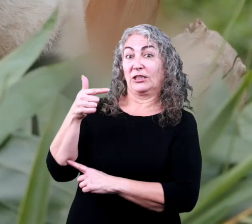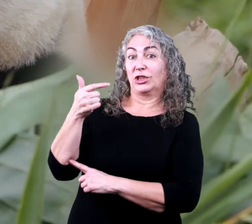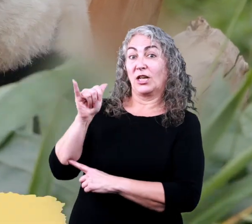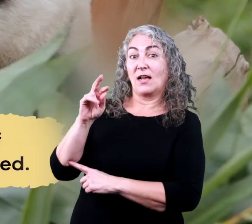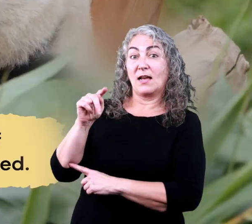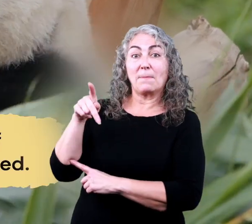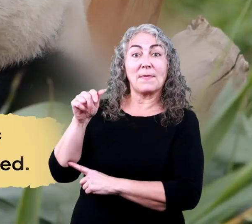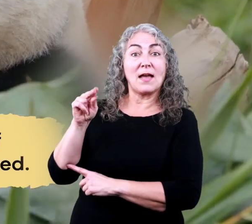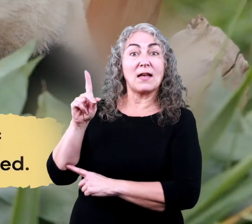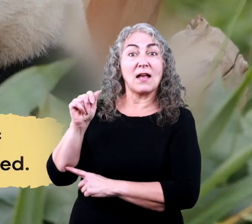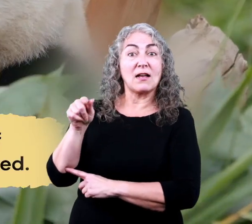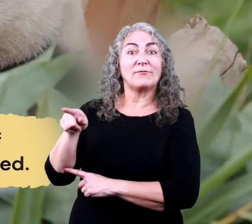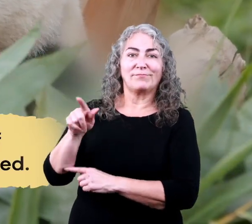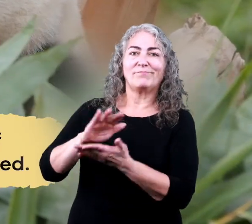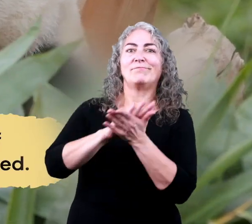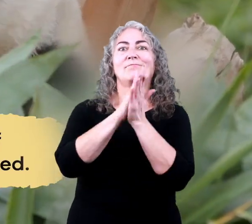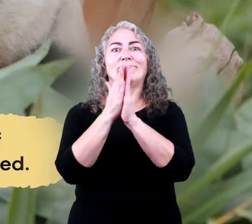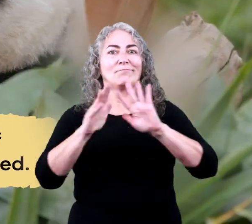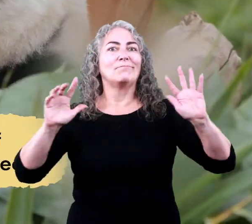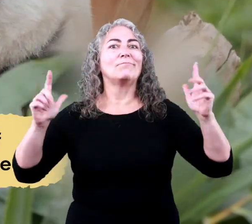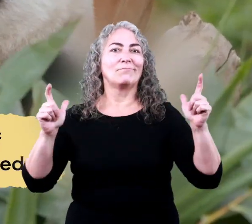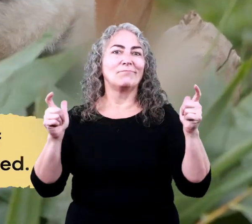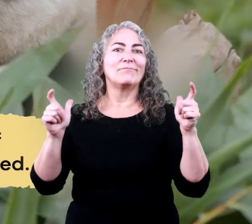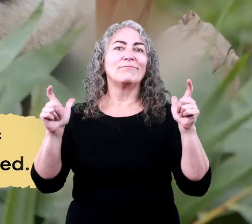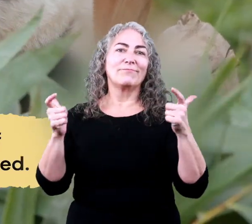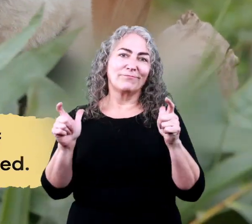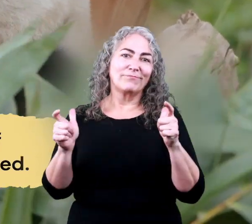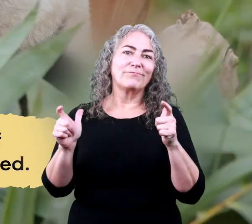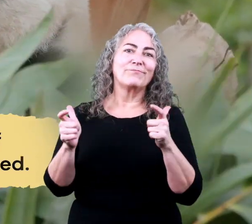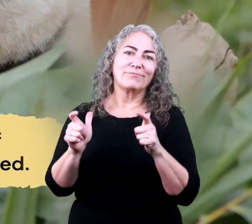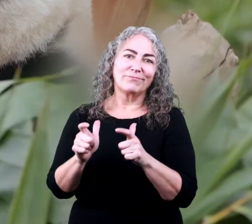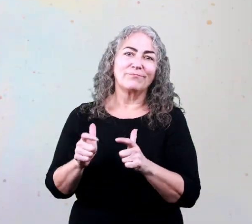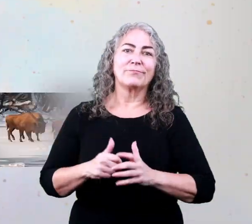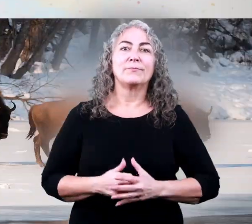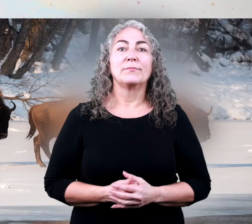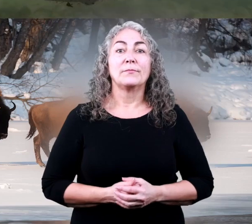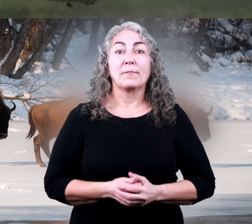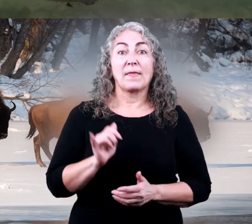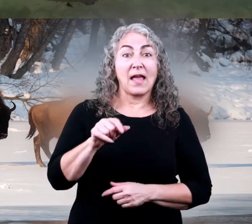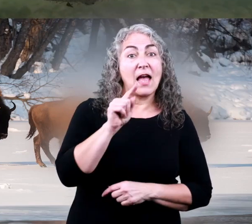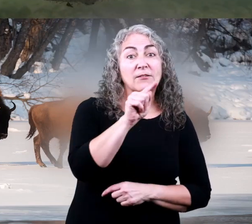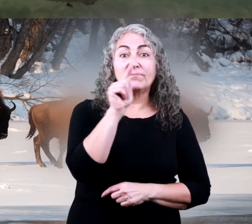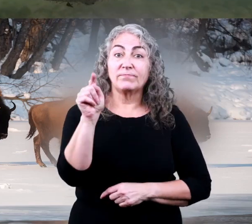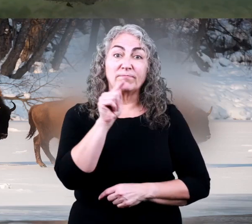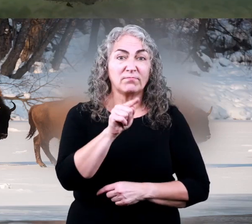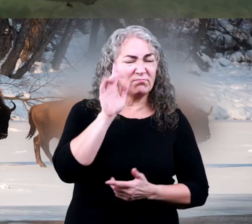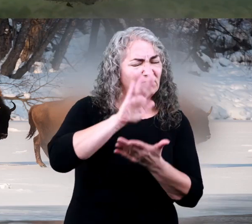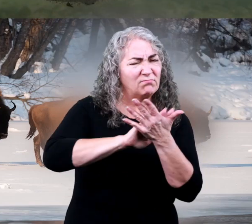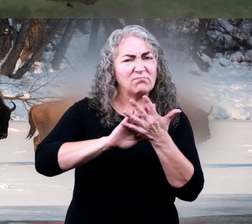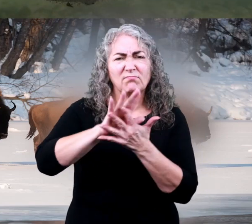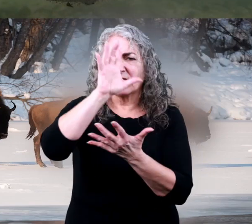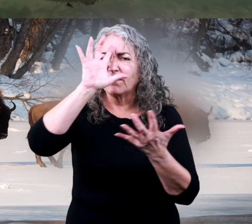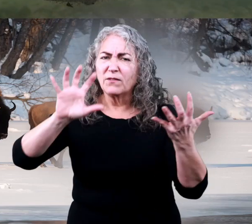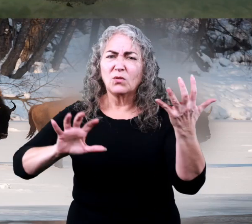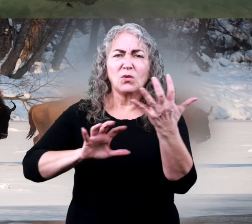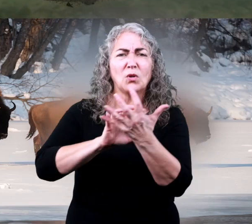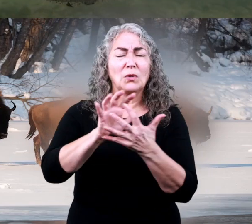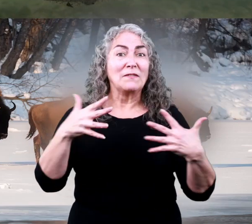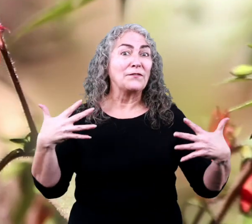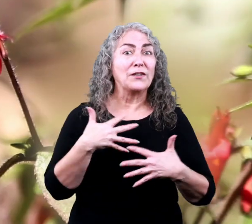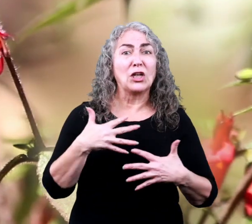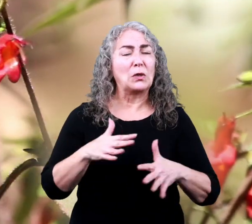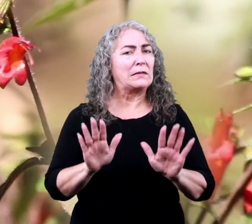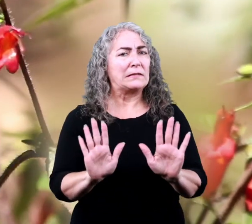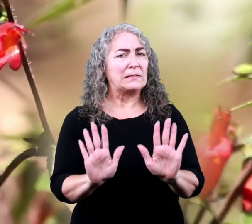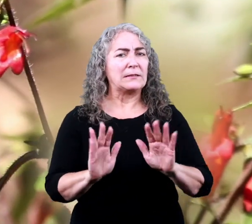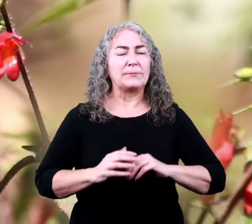pandas are endangered these terms can be a little confusing but